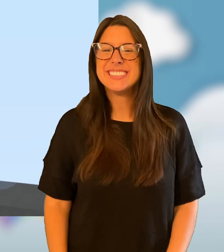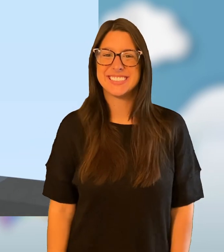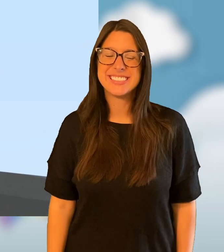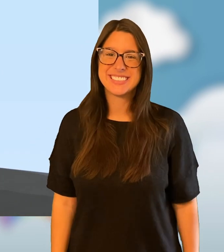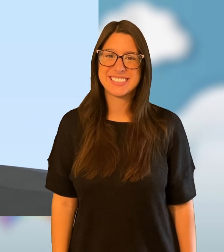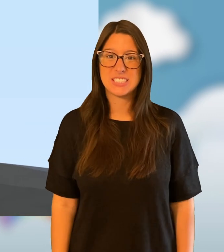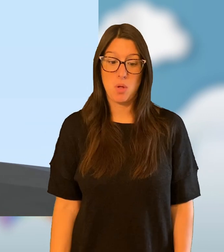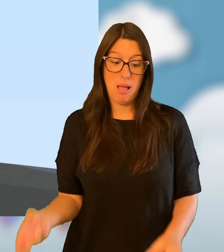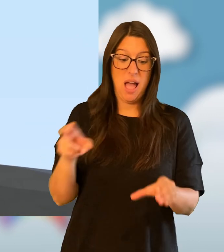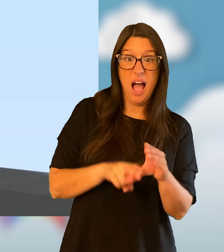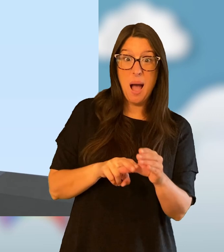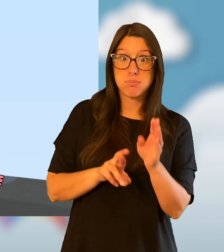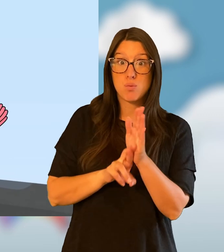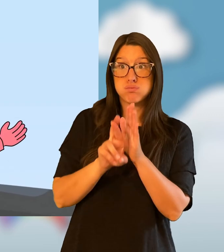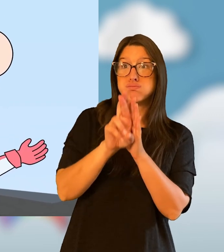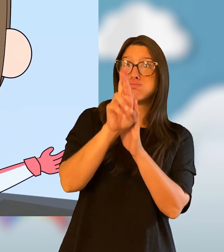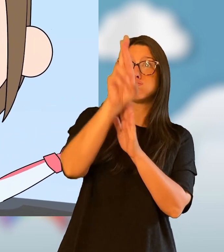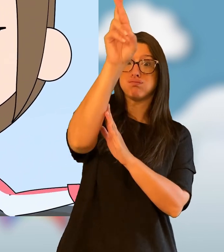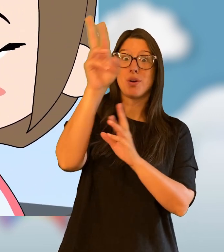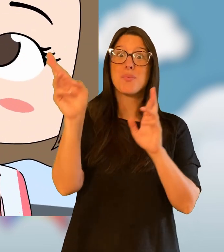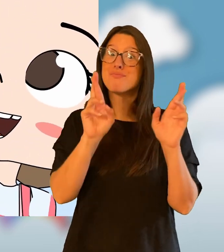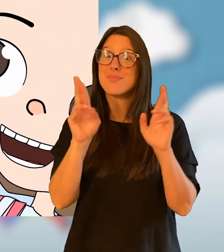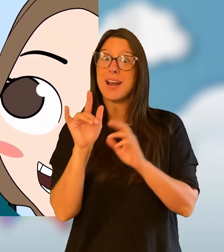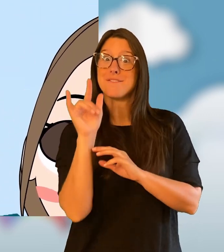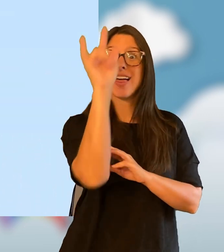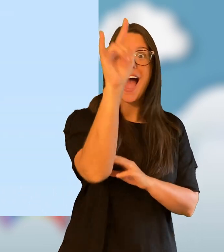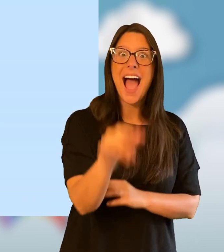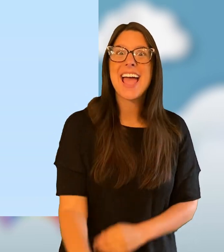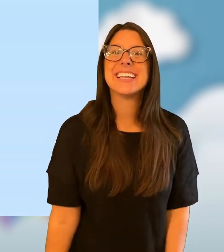In a rocket, we'll be ready to fly.